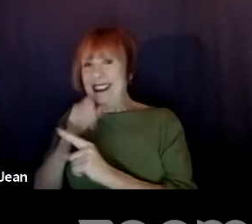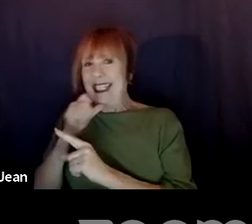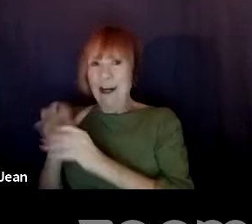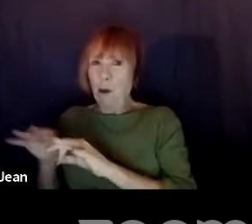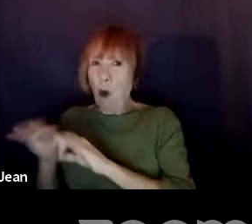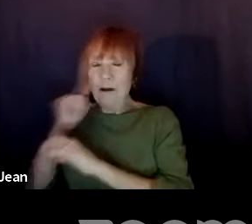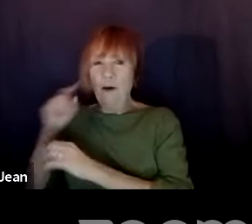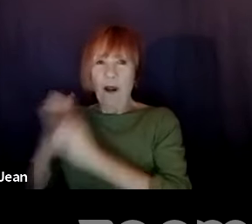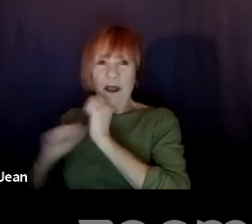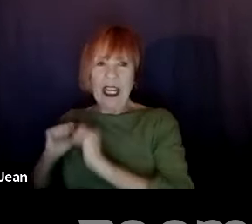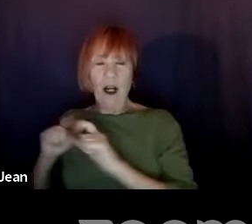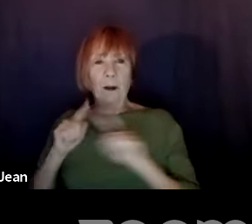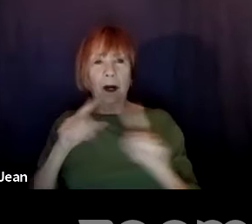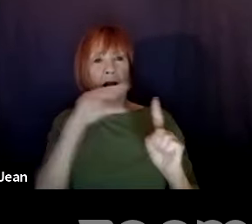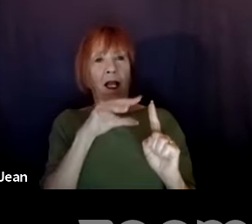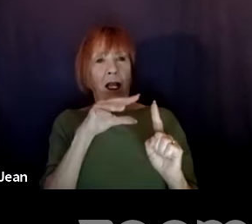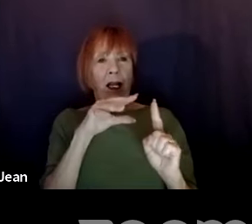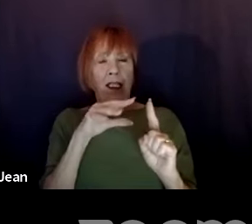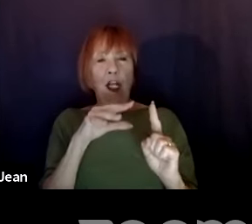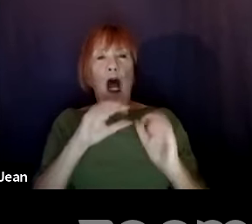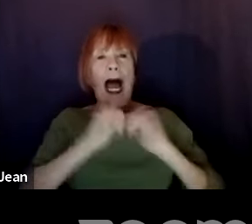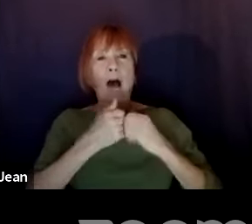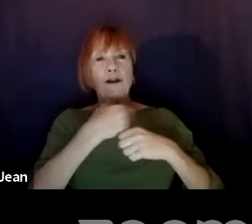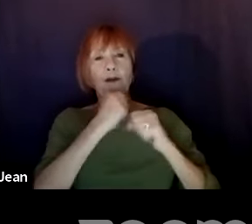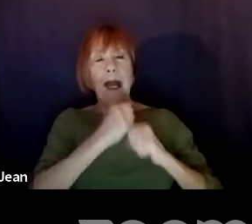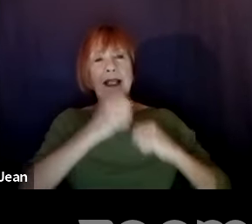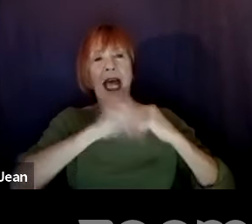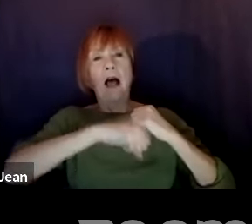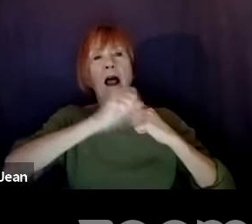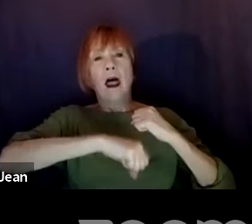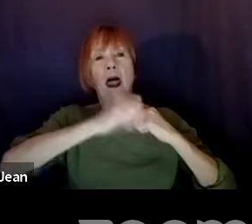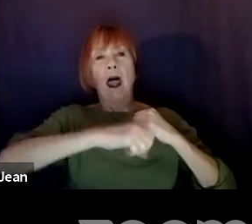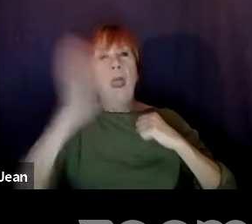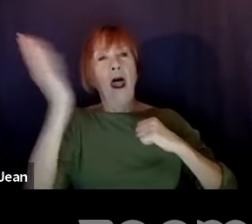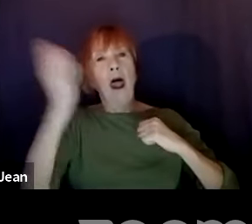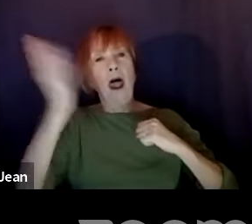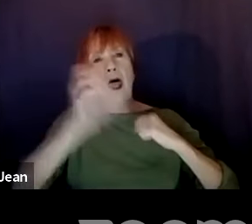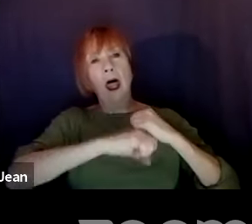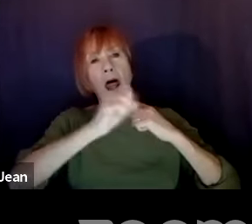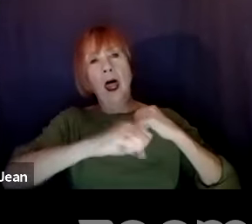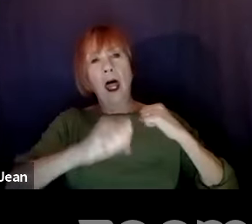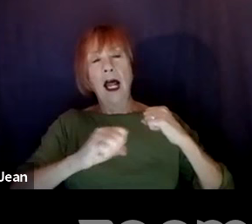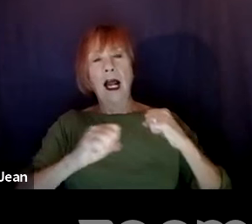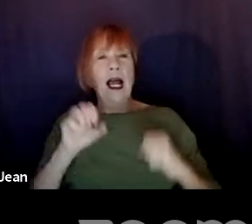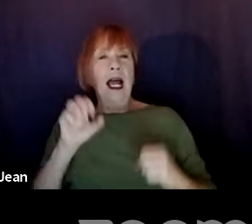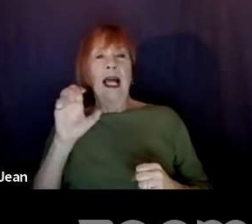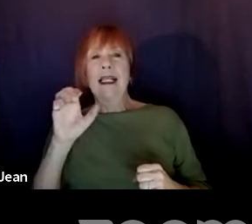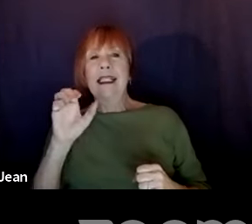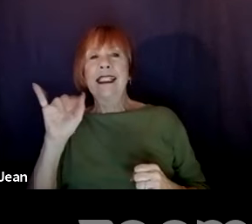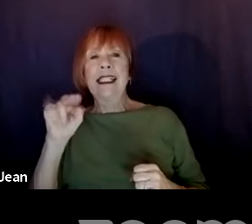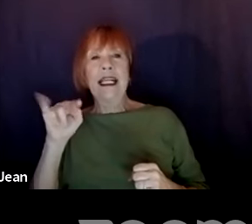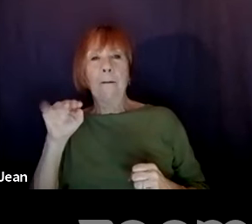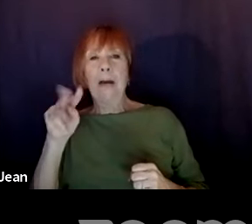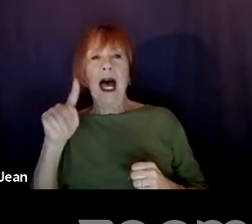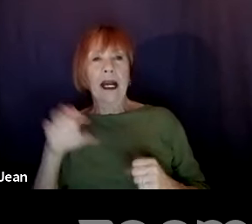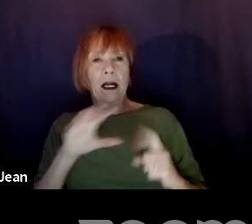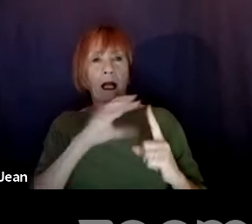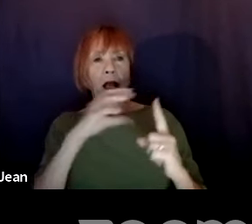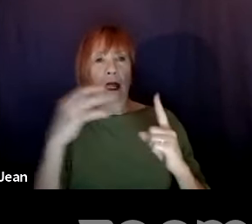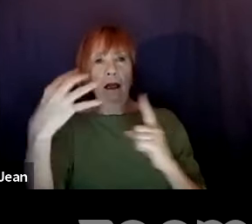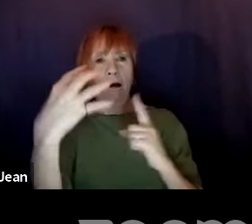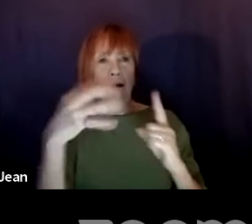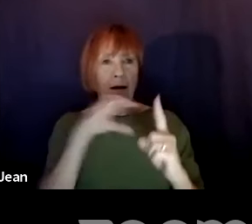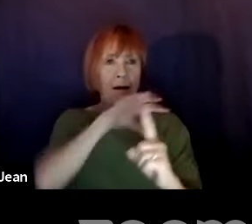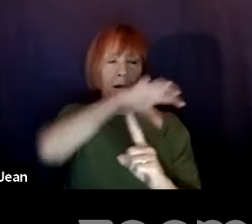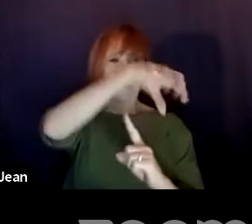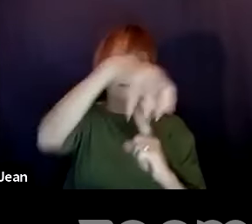a long speech cinematic, unless you are also intercutting images and specifying how you might do that. Um, there are